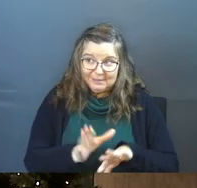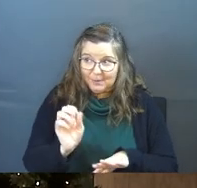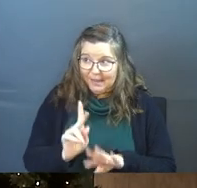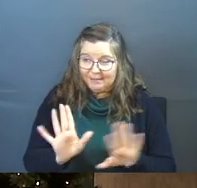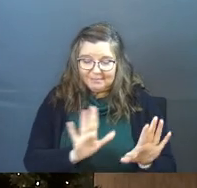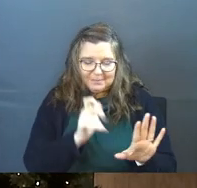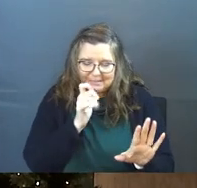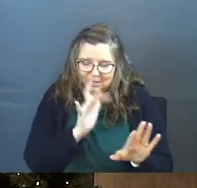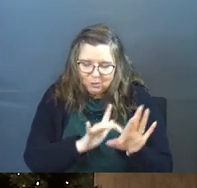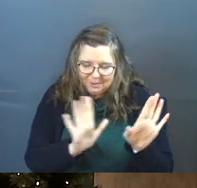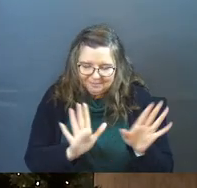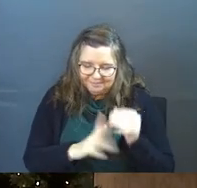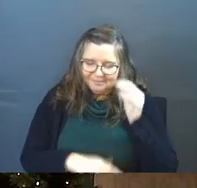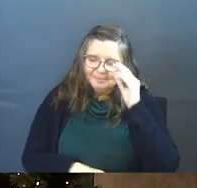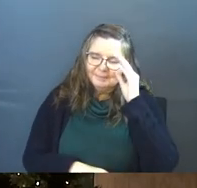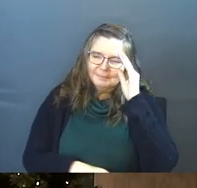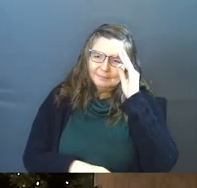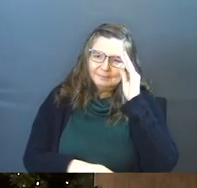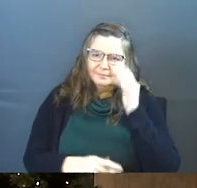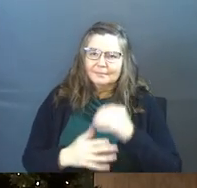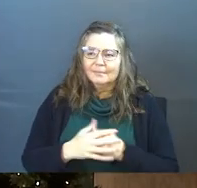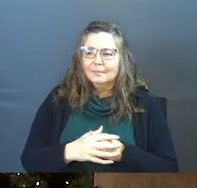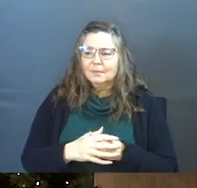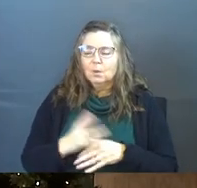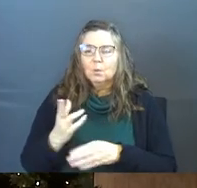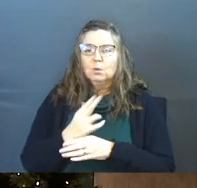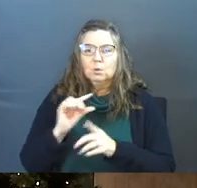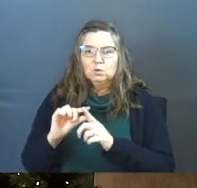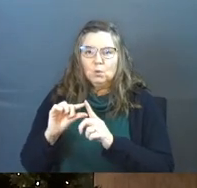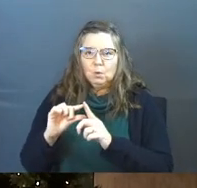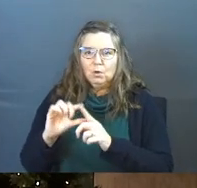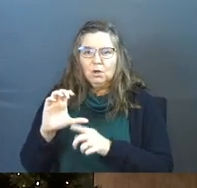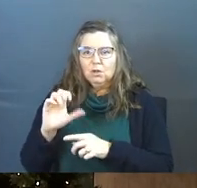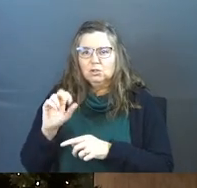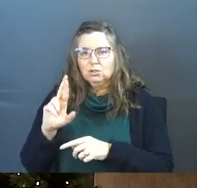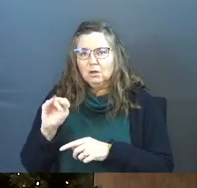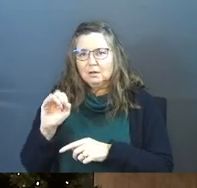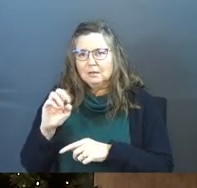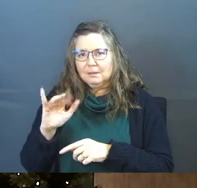Okay? Just not going to do it. I'm just going to use the word here.